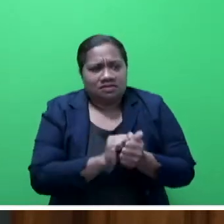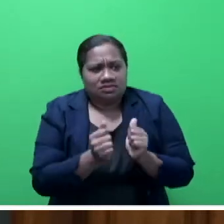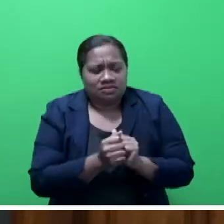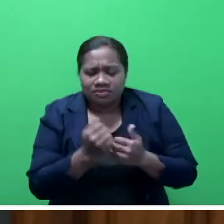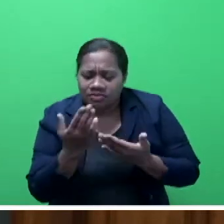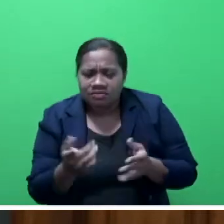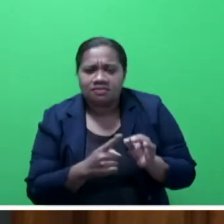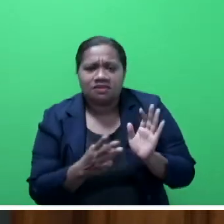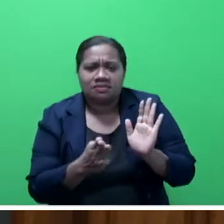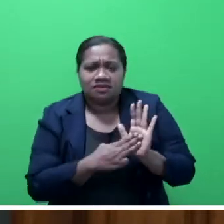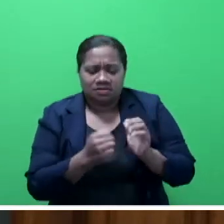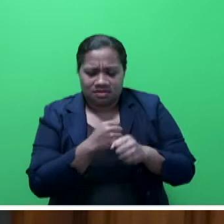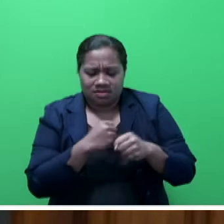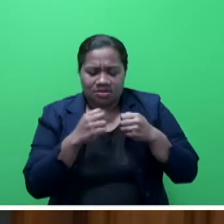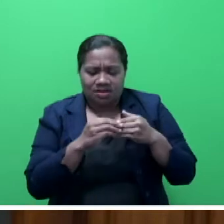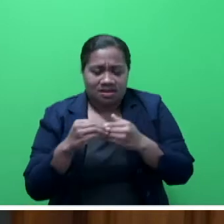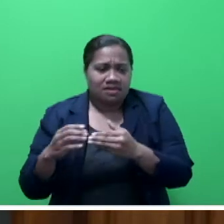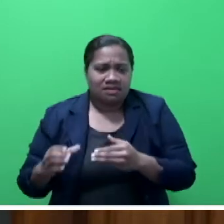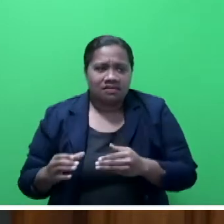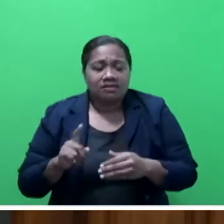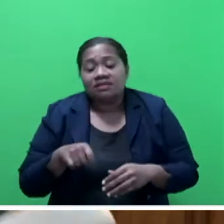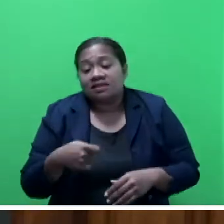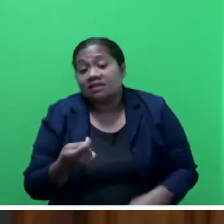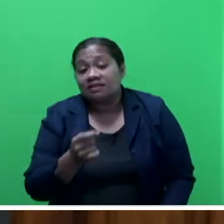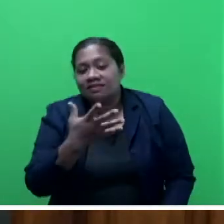into the next 50 years of our independence.